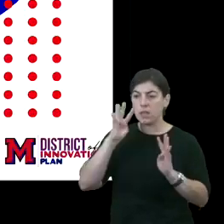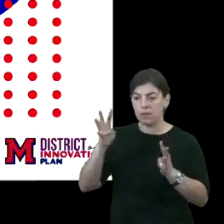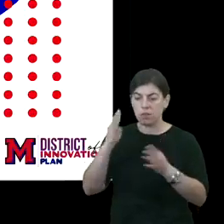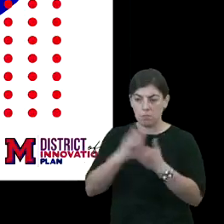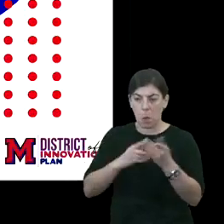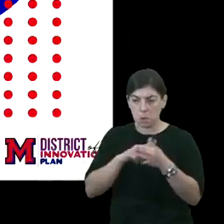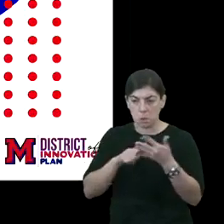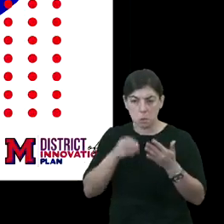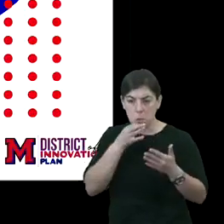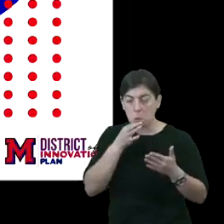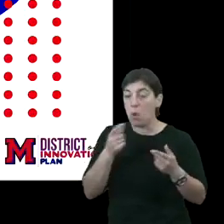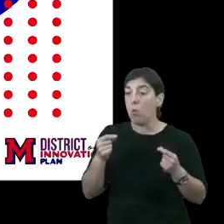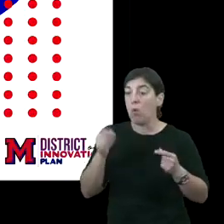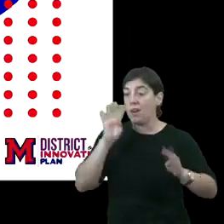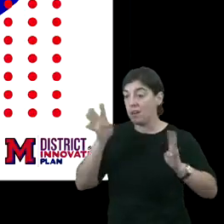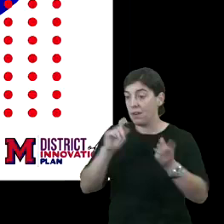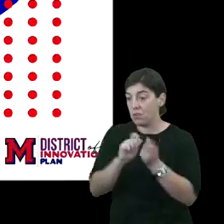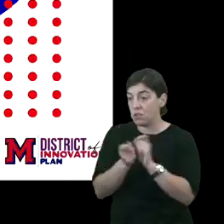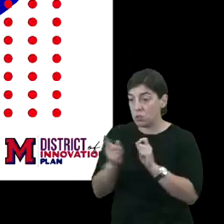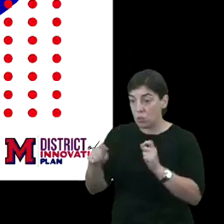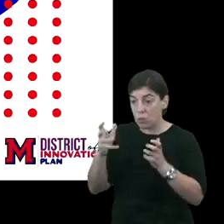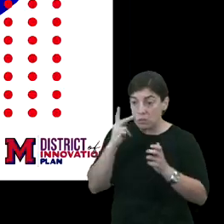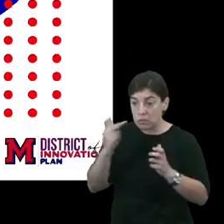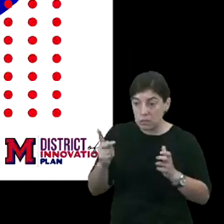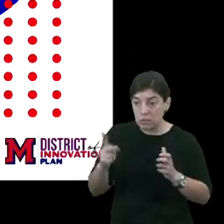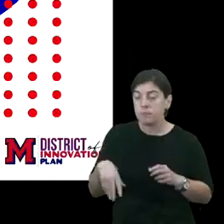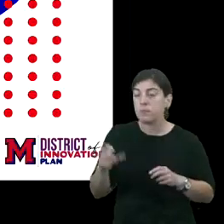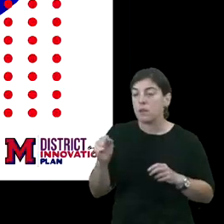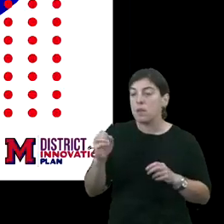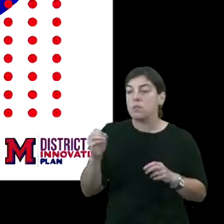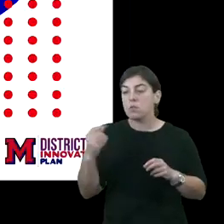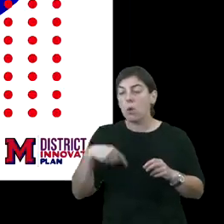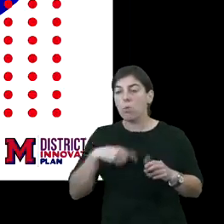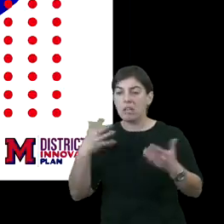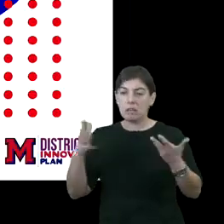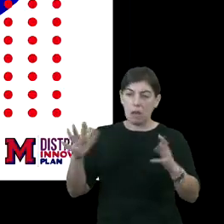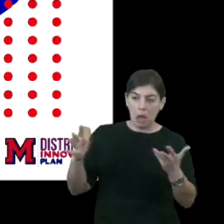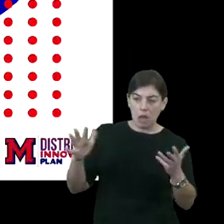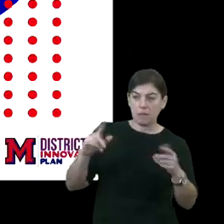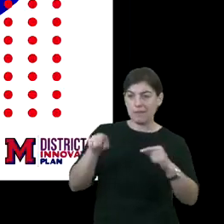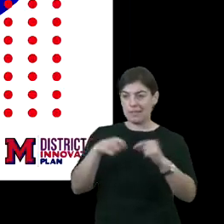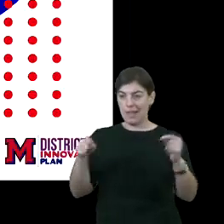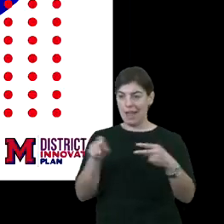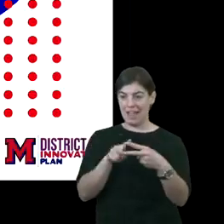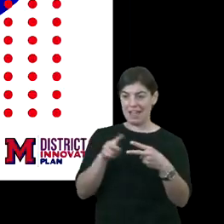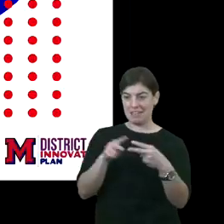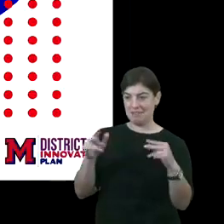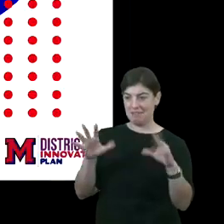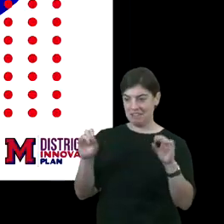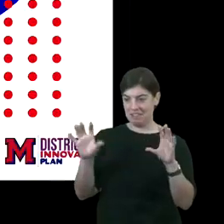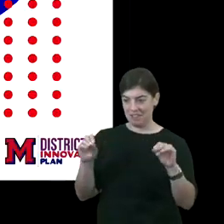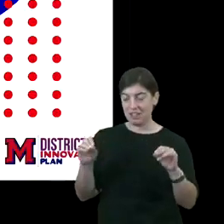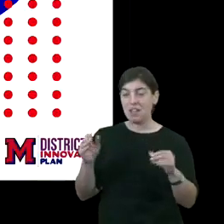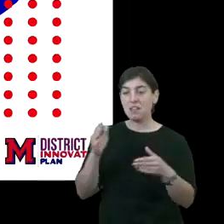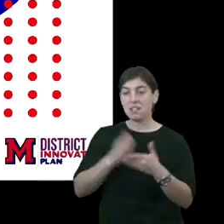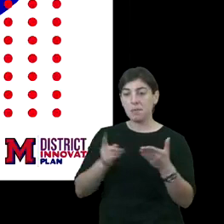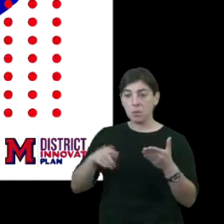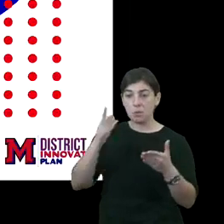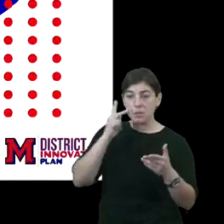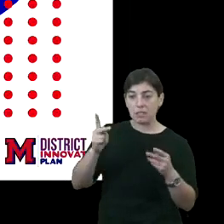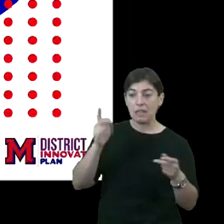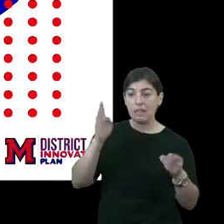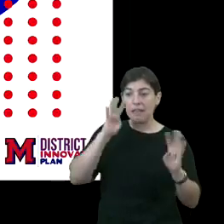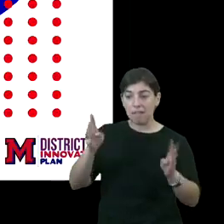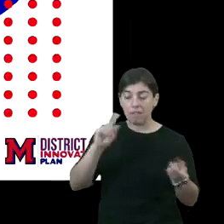moments. What innovative changes would you like to see? So we kind of tied here. Many of you are saying that you would like to see innovative